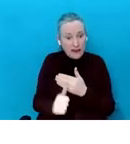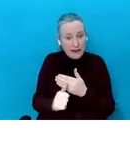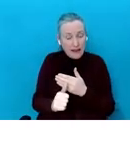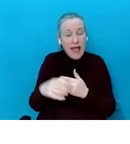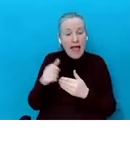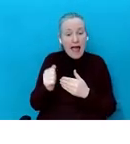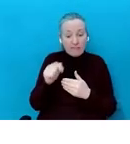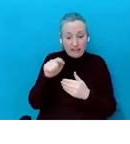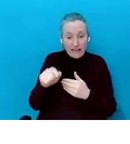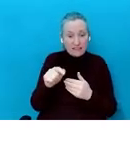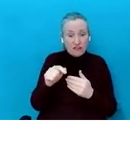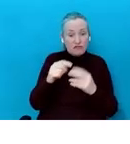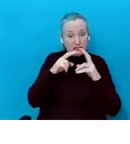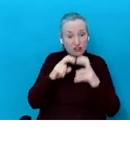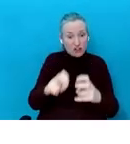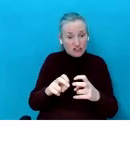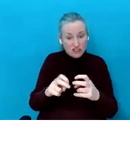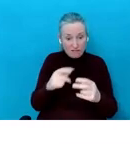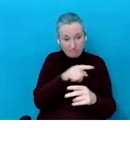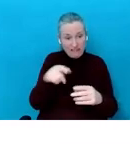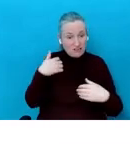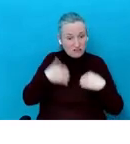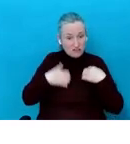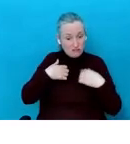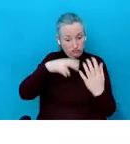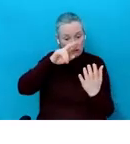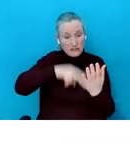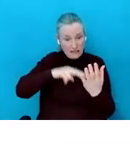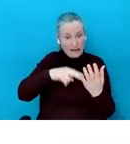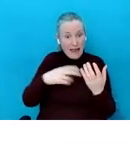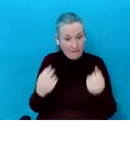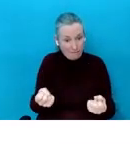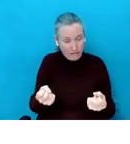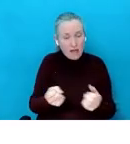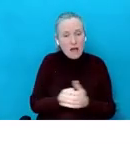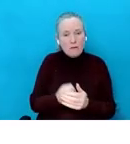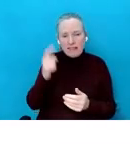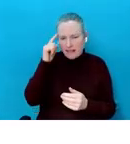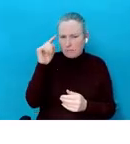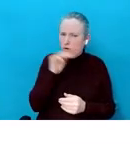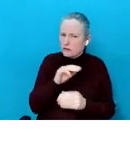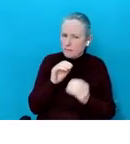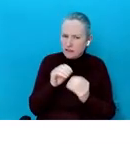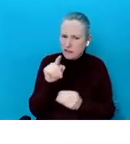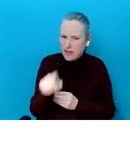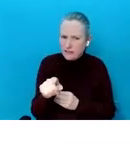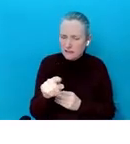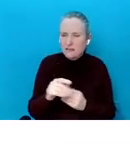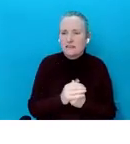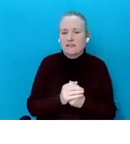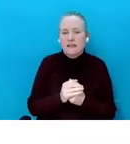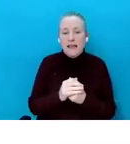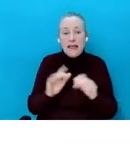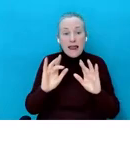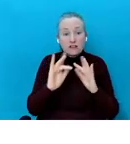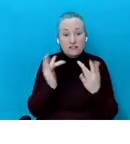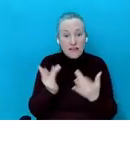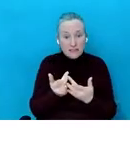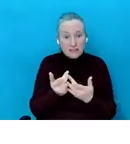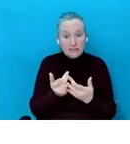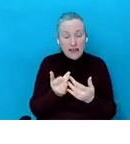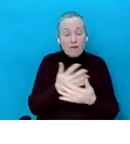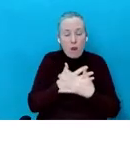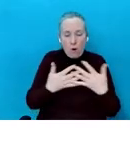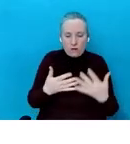if anyone is interested in looking at that as well. But I thought that's important to mention because, you know, the internet has a huge amount of